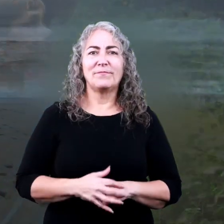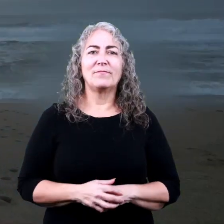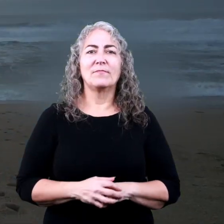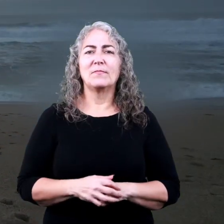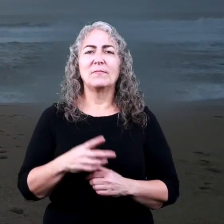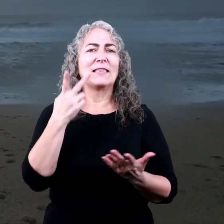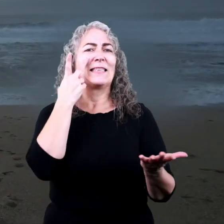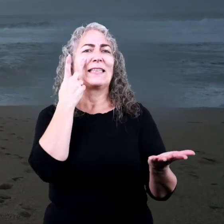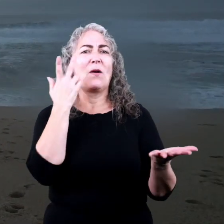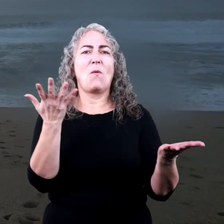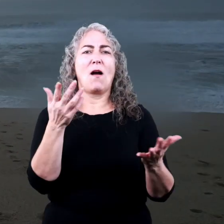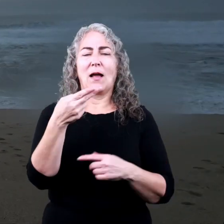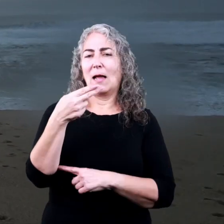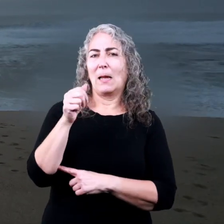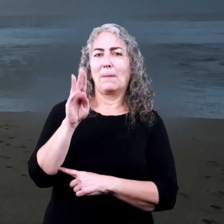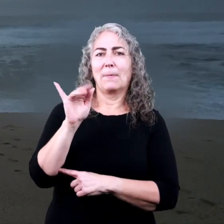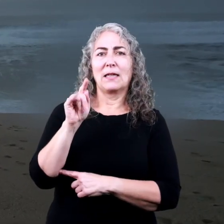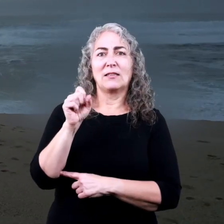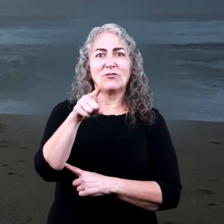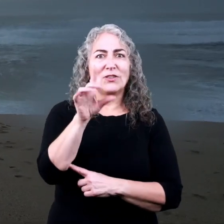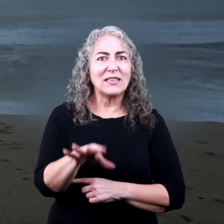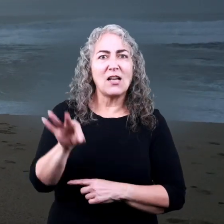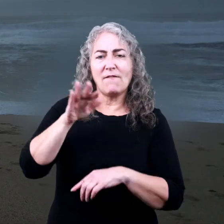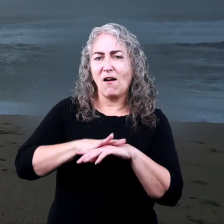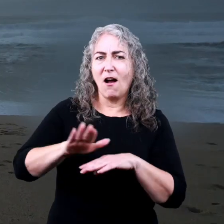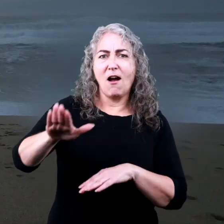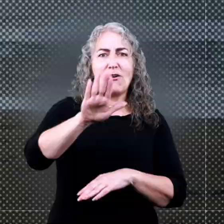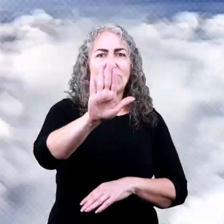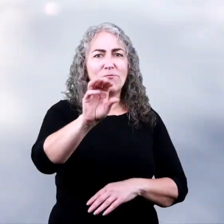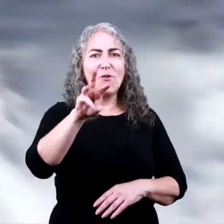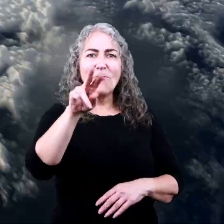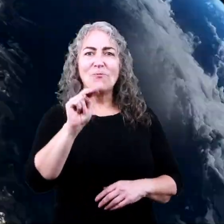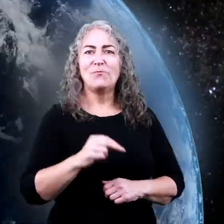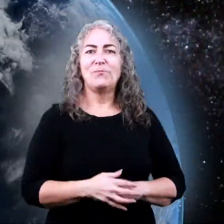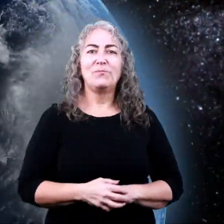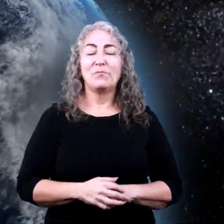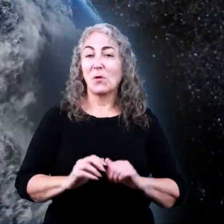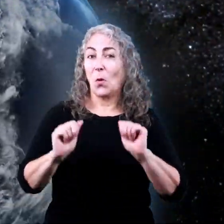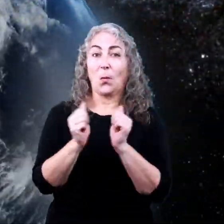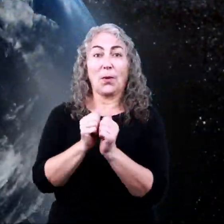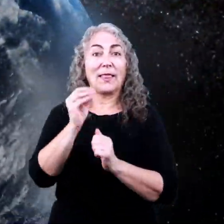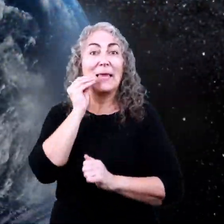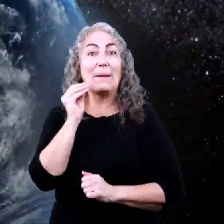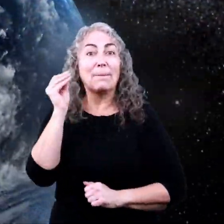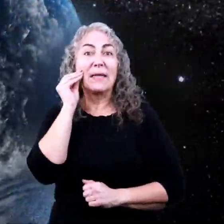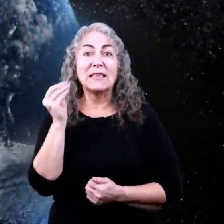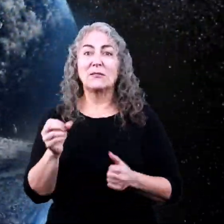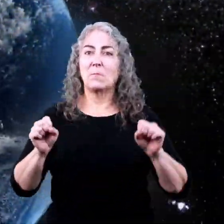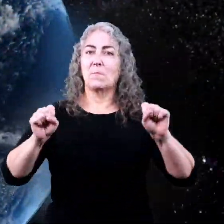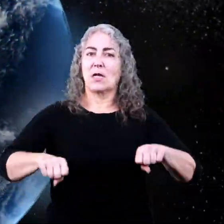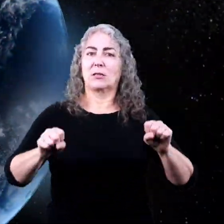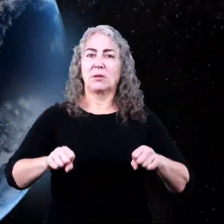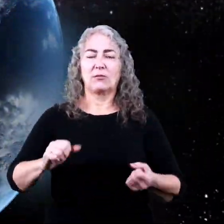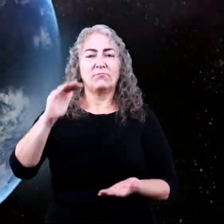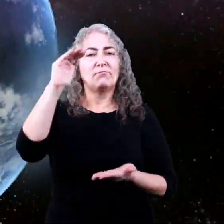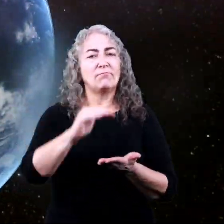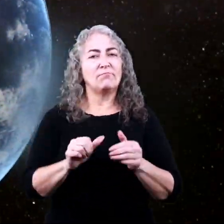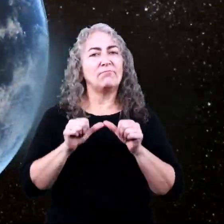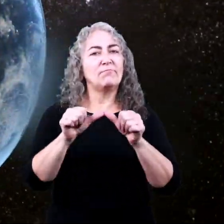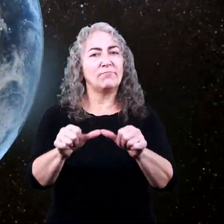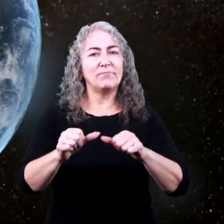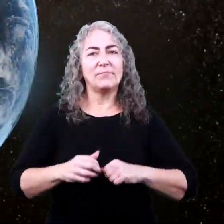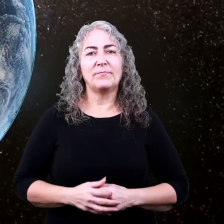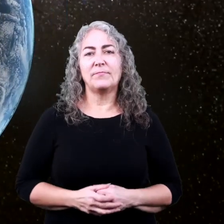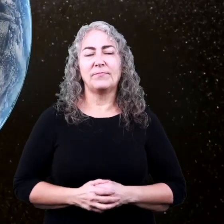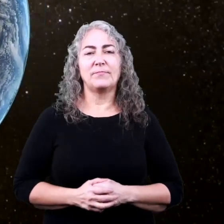Then see what other habitats you can discover all on your own. With Habitats, the possibilities are